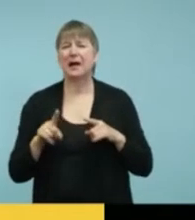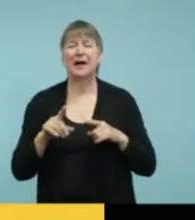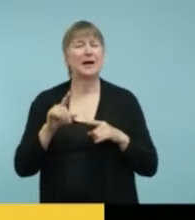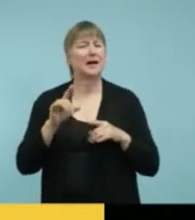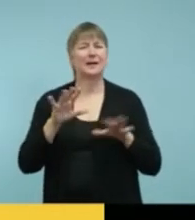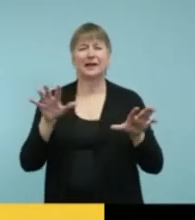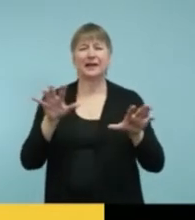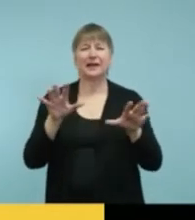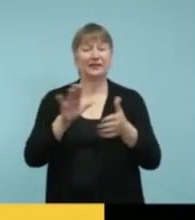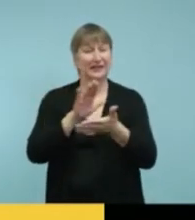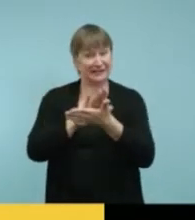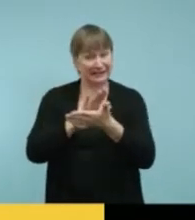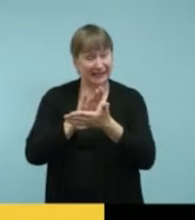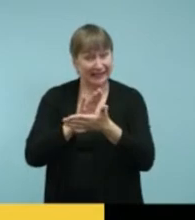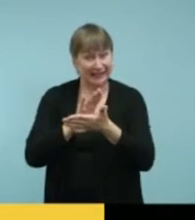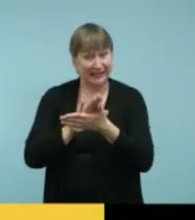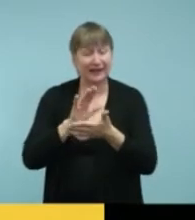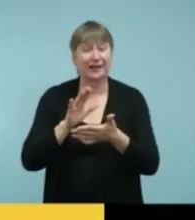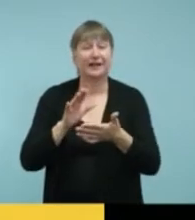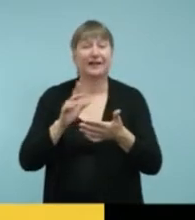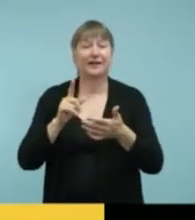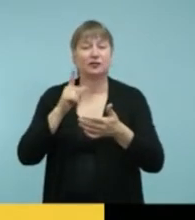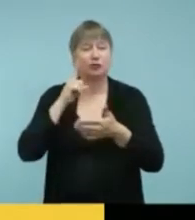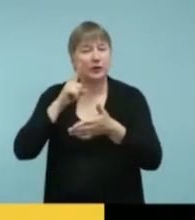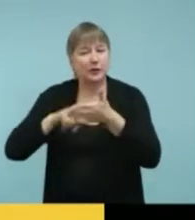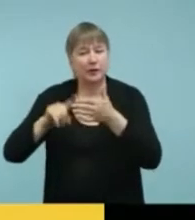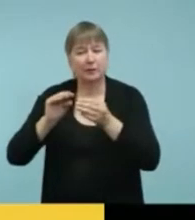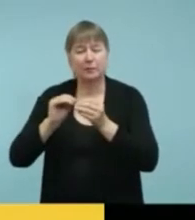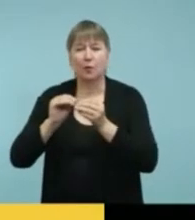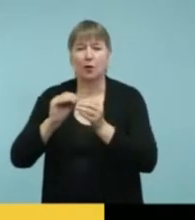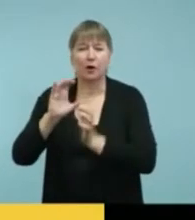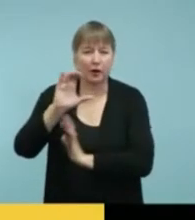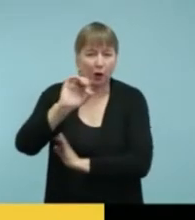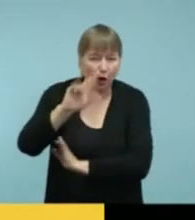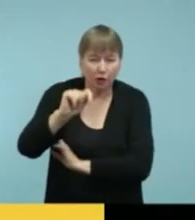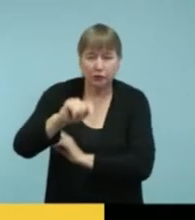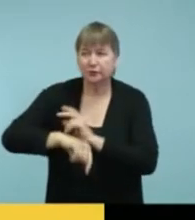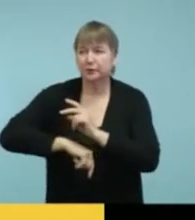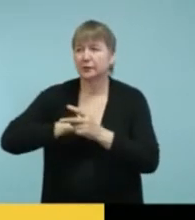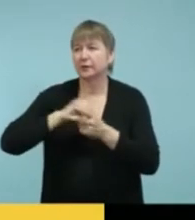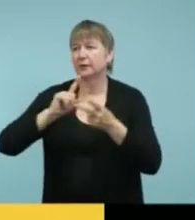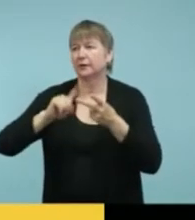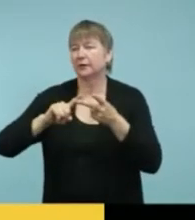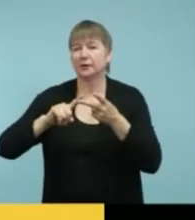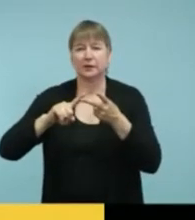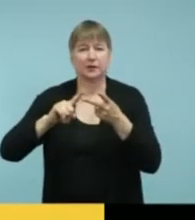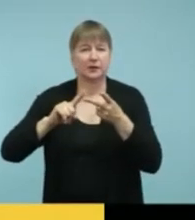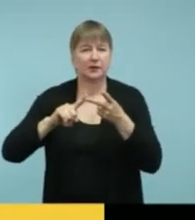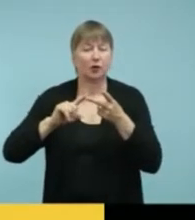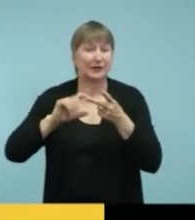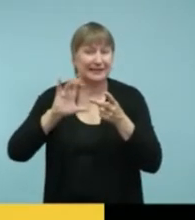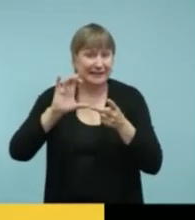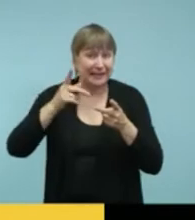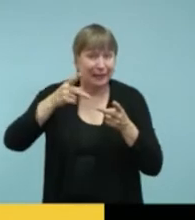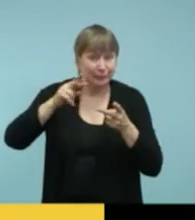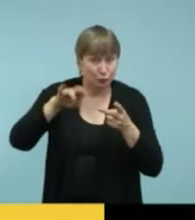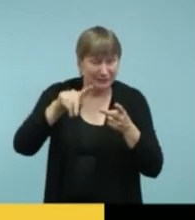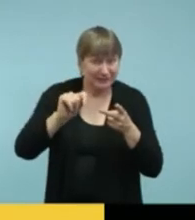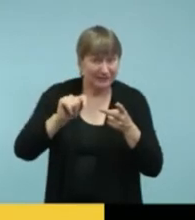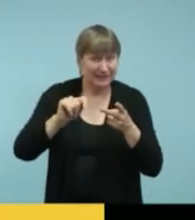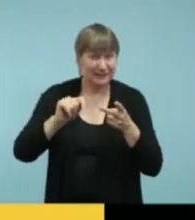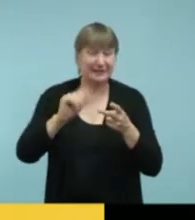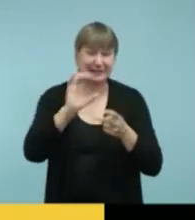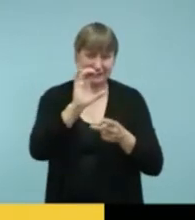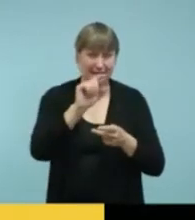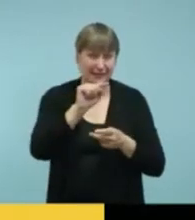investigate other speech to text like CART, or even things like, um, C print, like the letter C